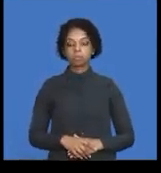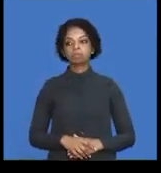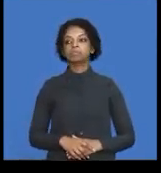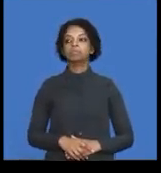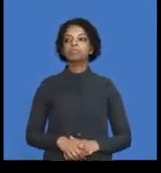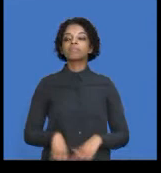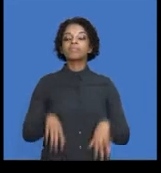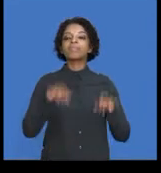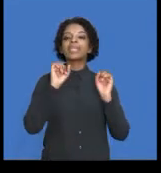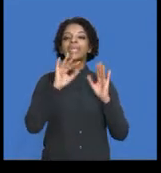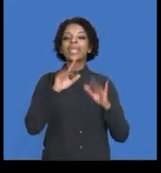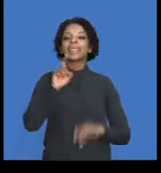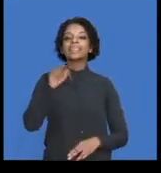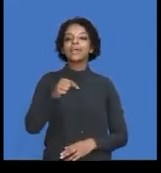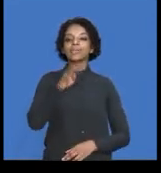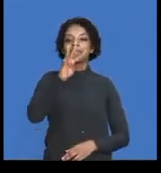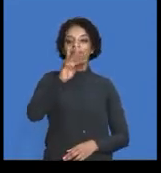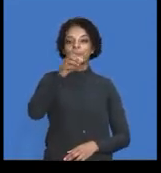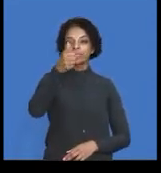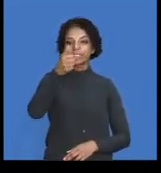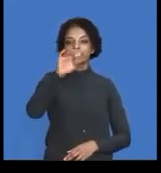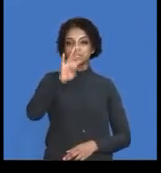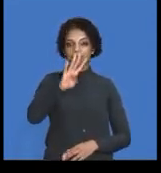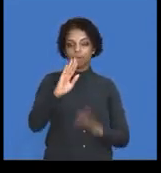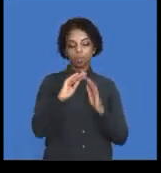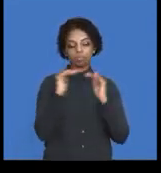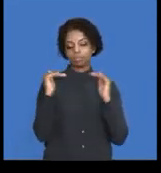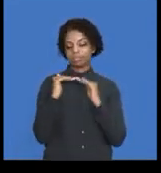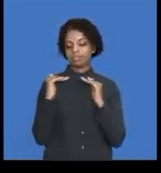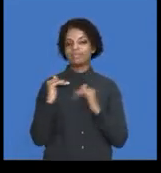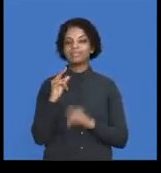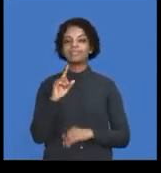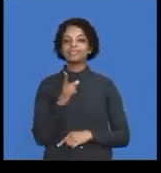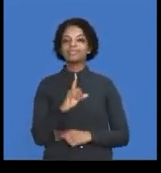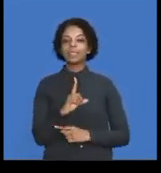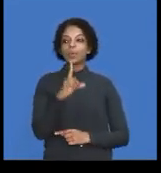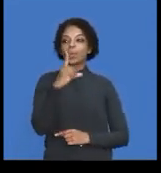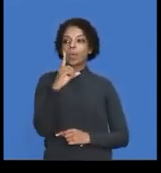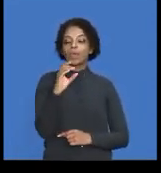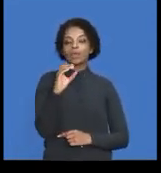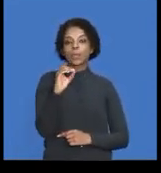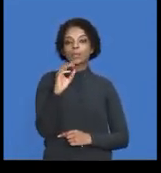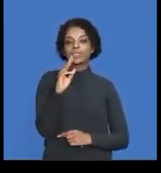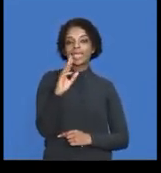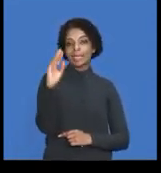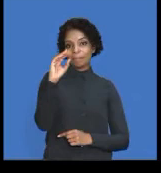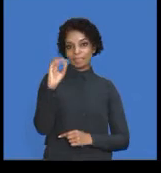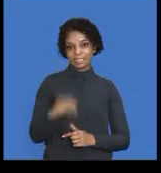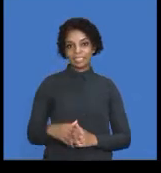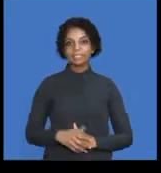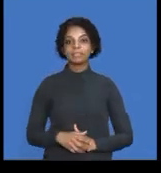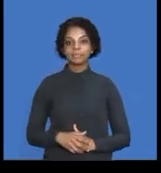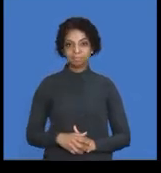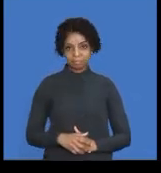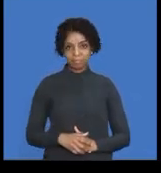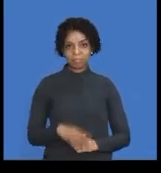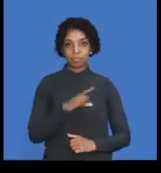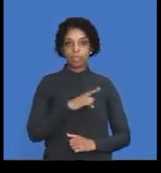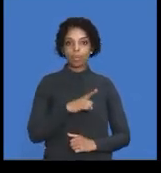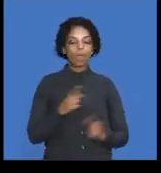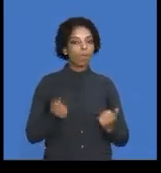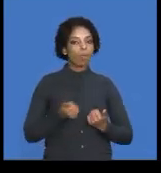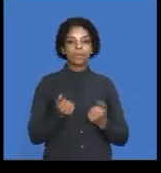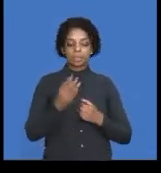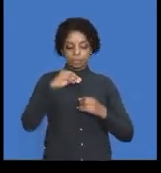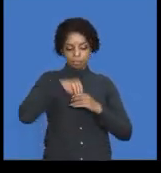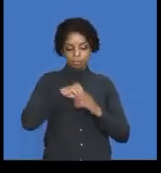,464 is equal to 109%, right? Because it